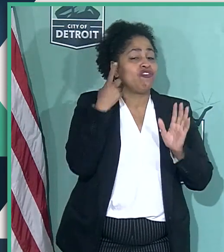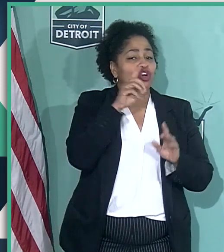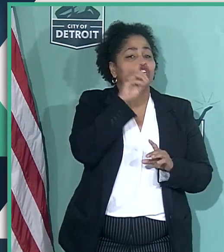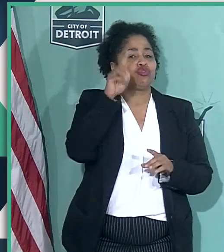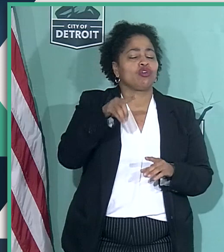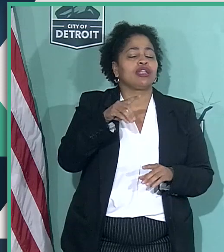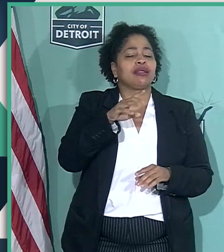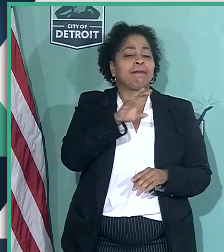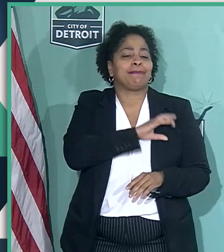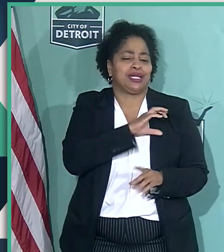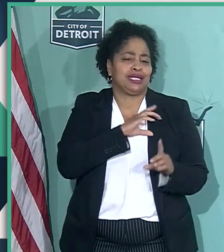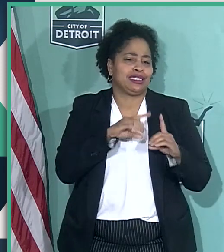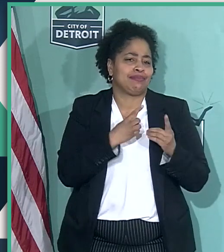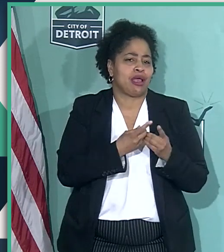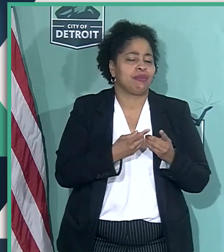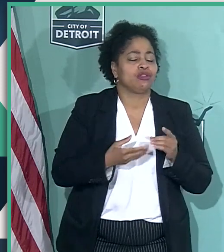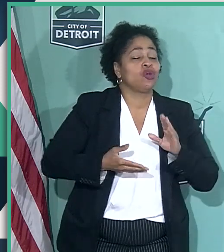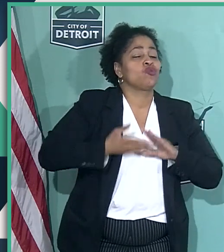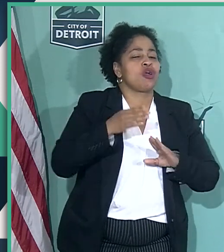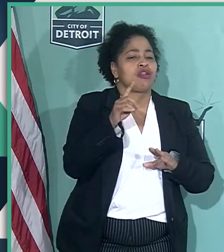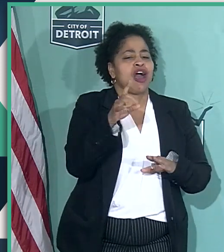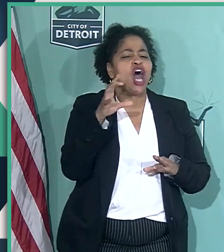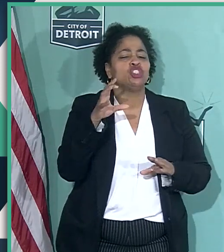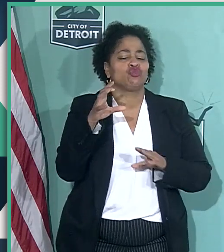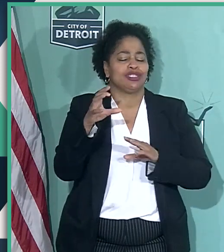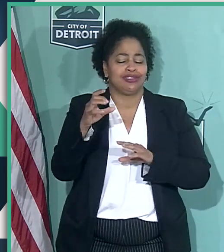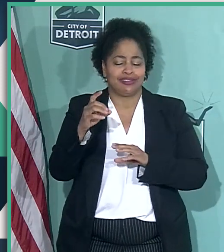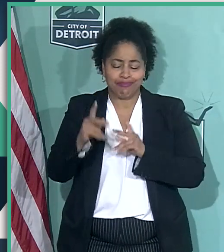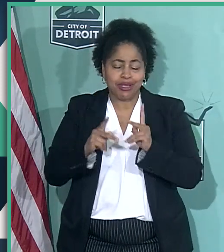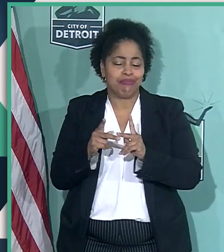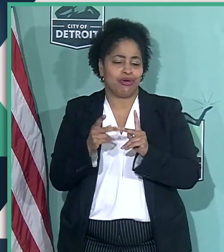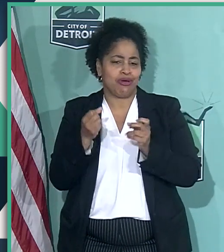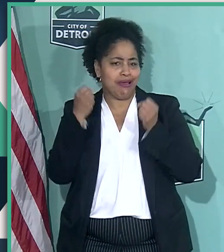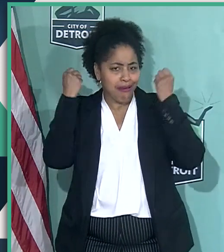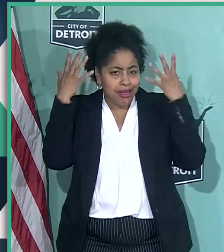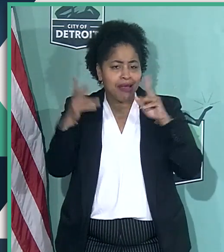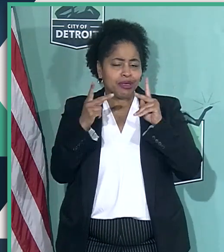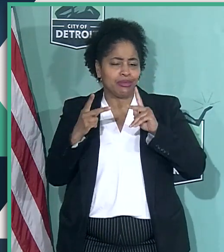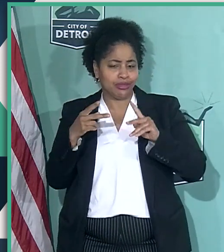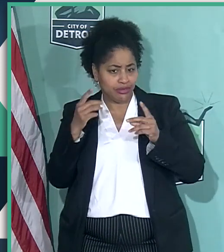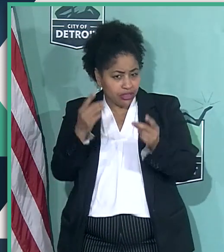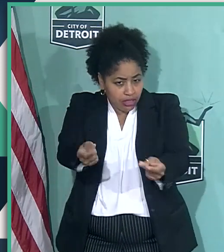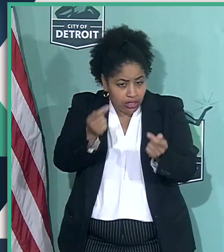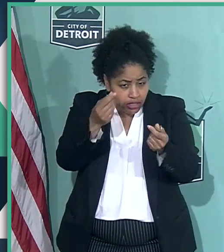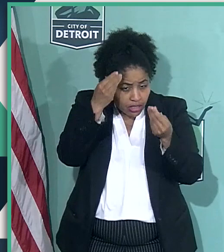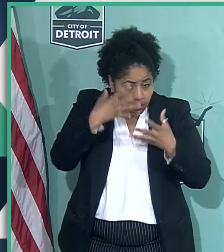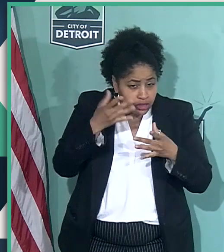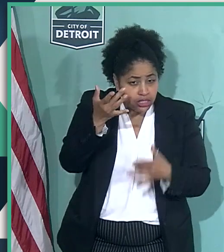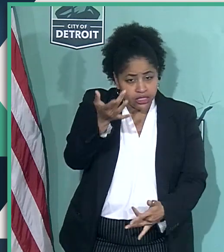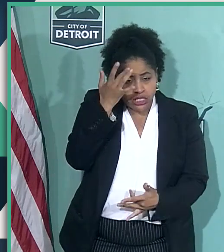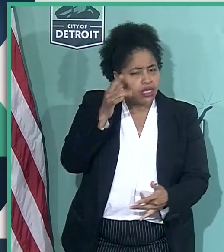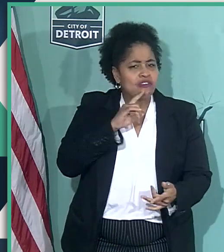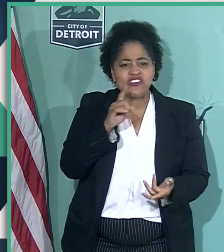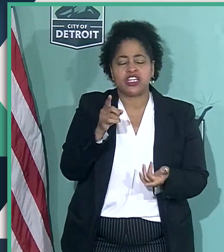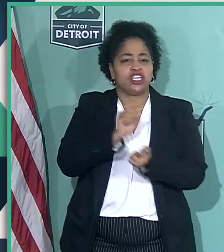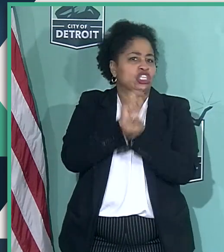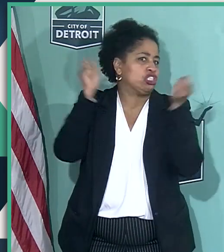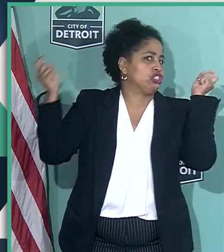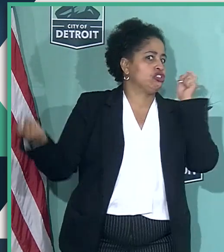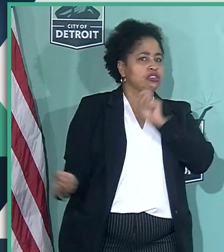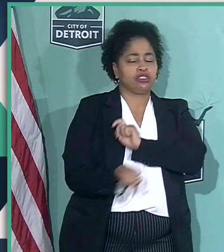Police Department to run hundreds of people through and get an instant yes or no whether you're sick, it just transformed